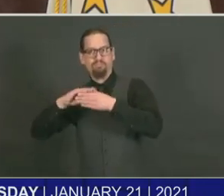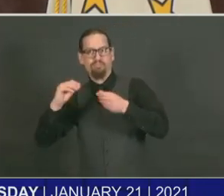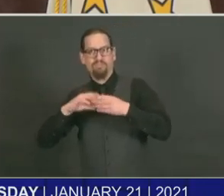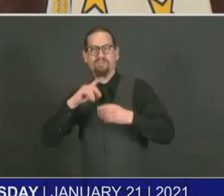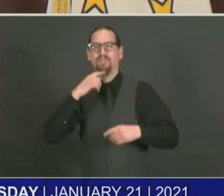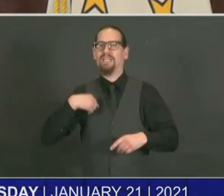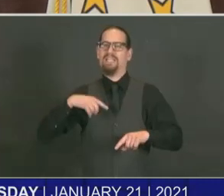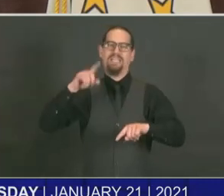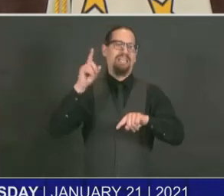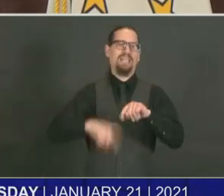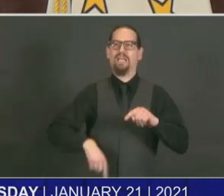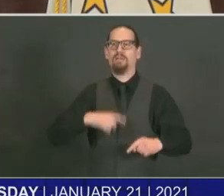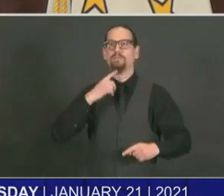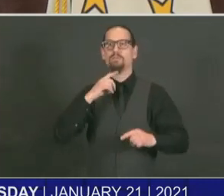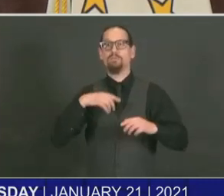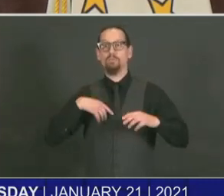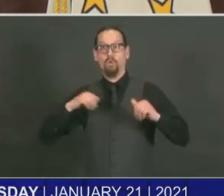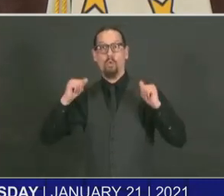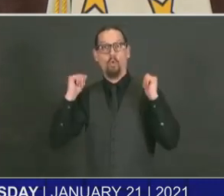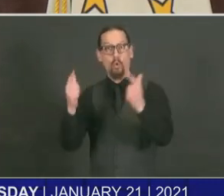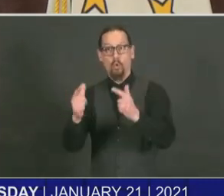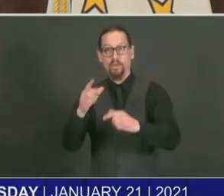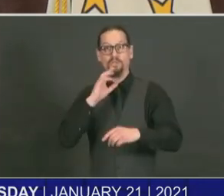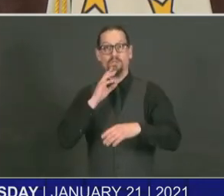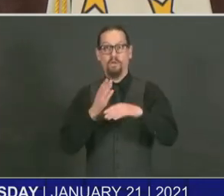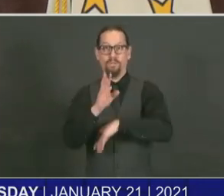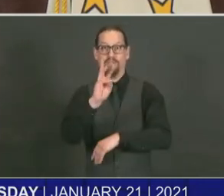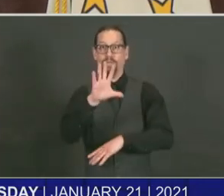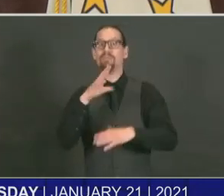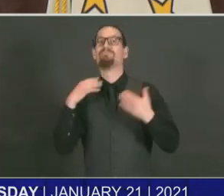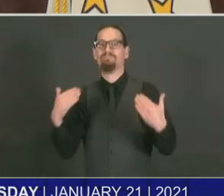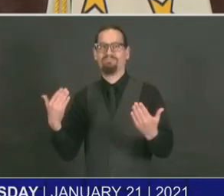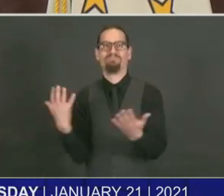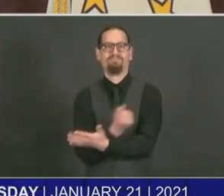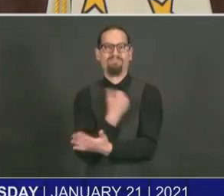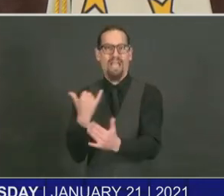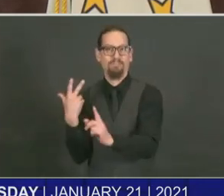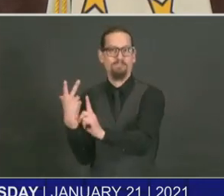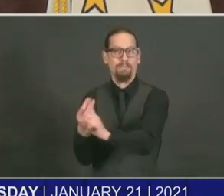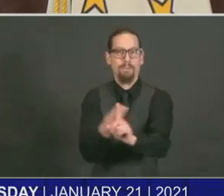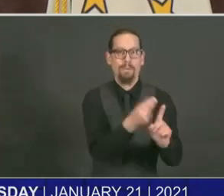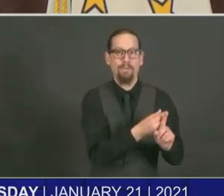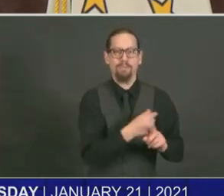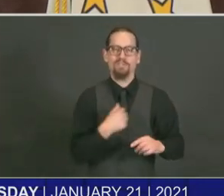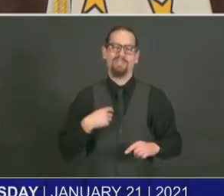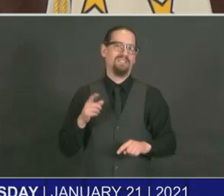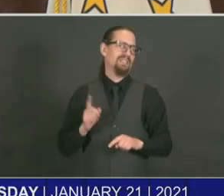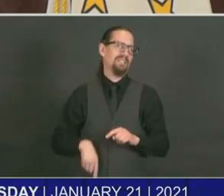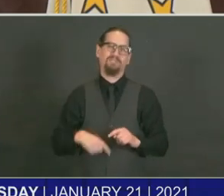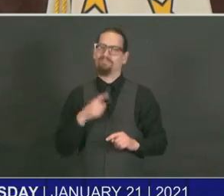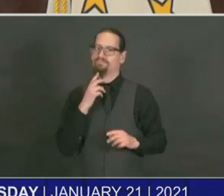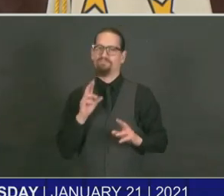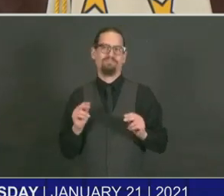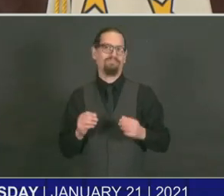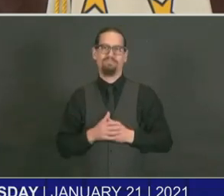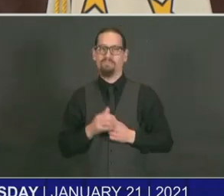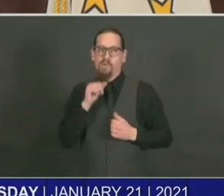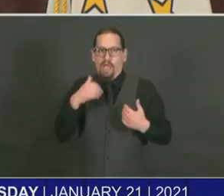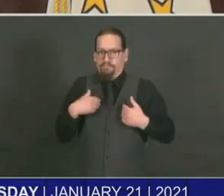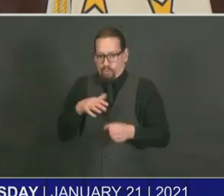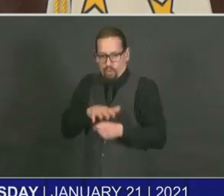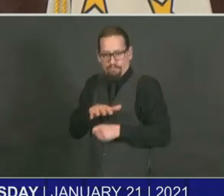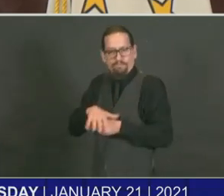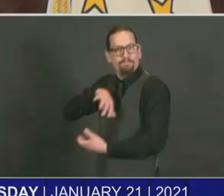people older than 65 years of age that they can be vaccinated today. Because we just don't have that amount of vaccine,